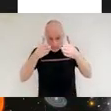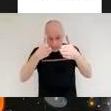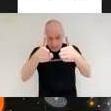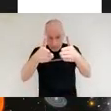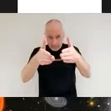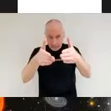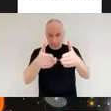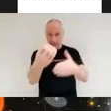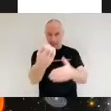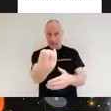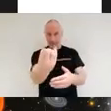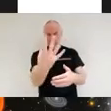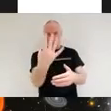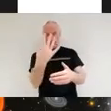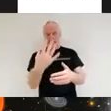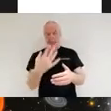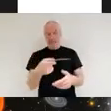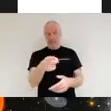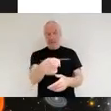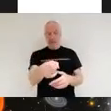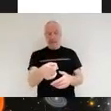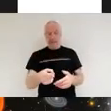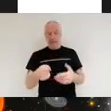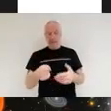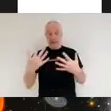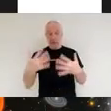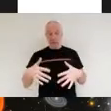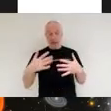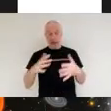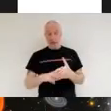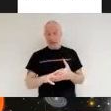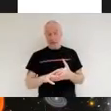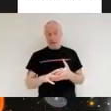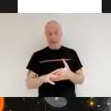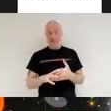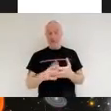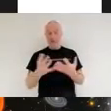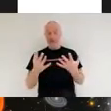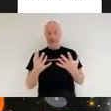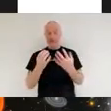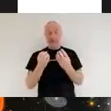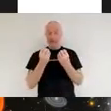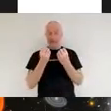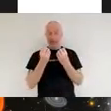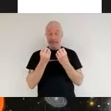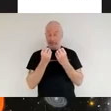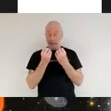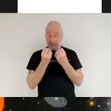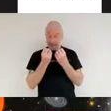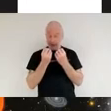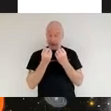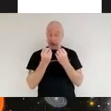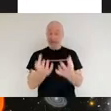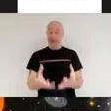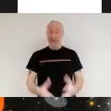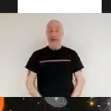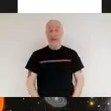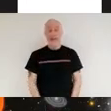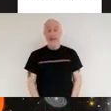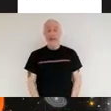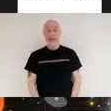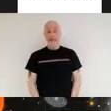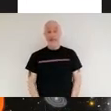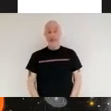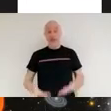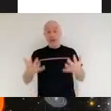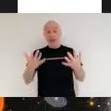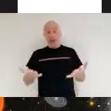and it's absolutely phenomenal how well this has worked so the mirror is now functional